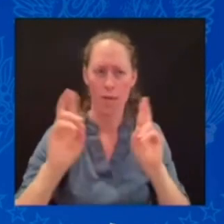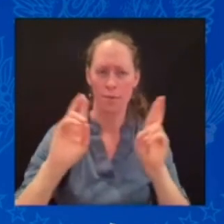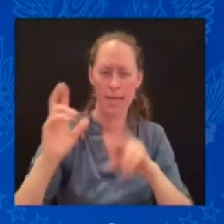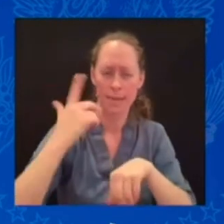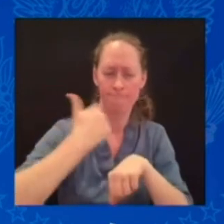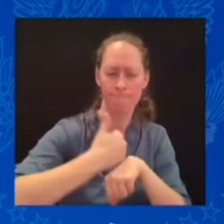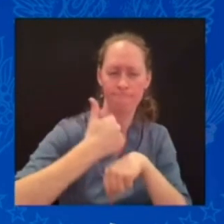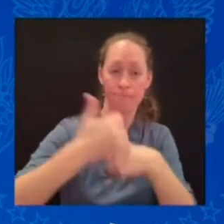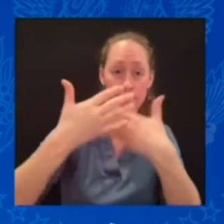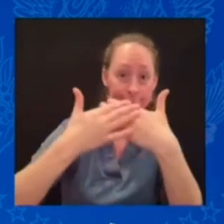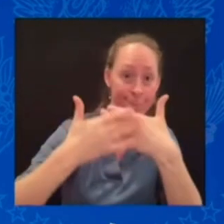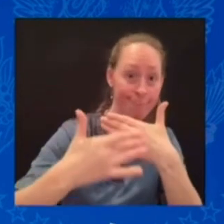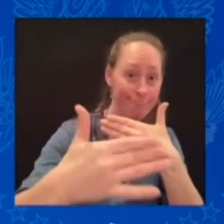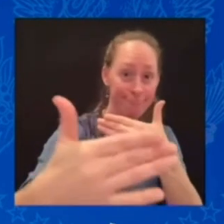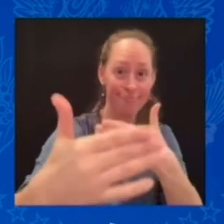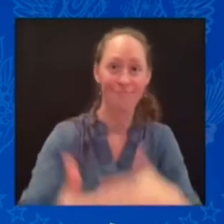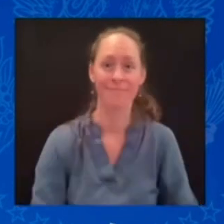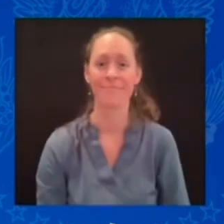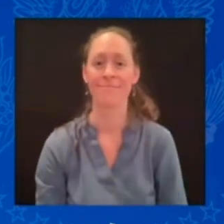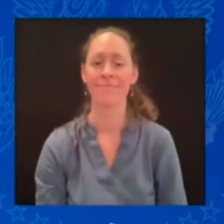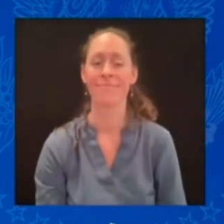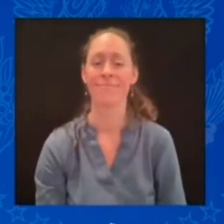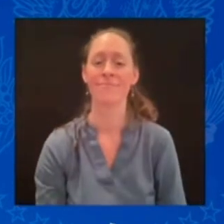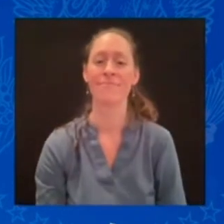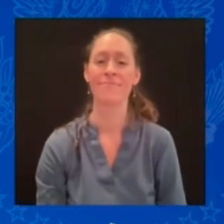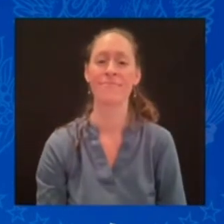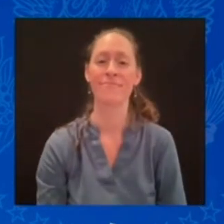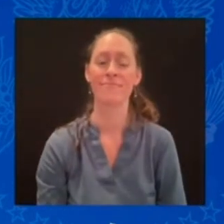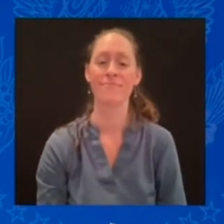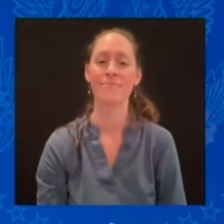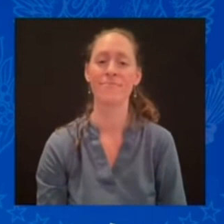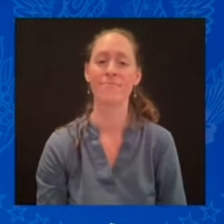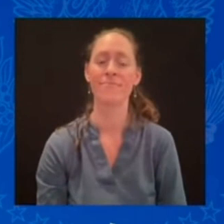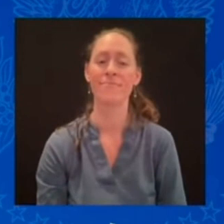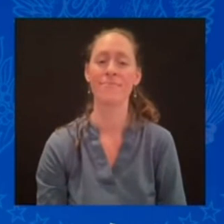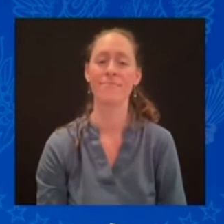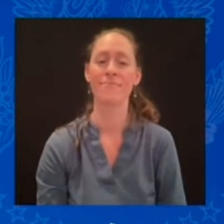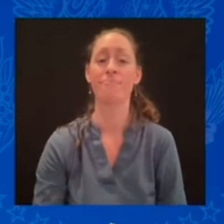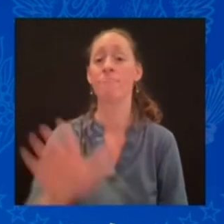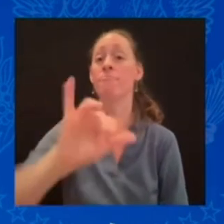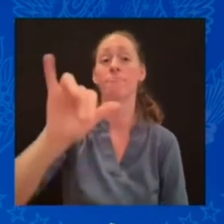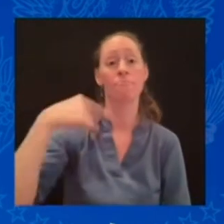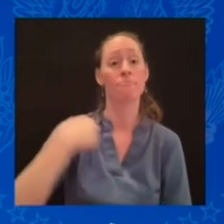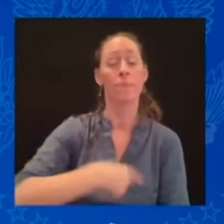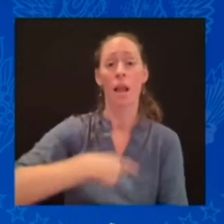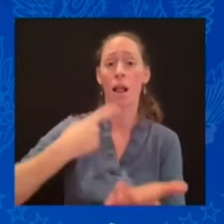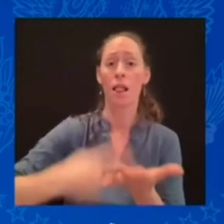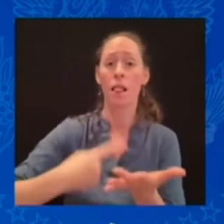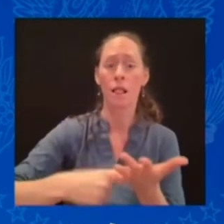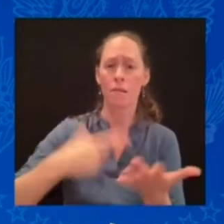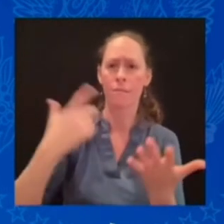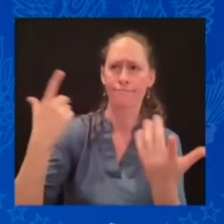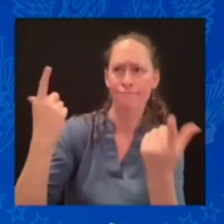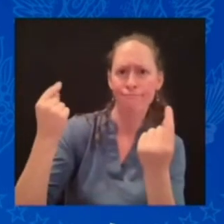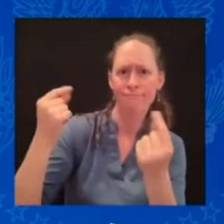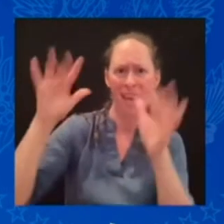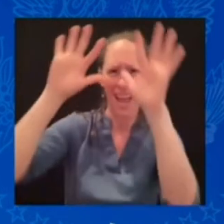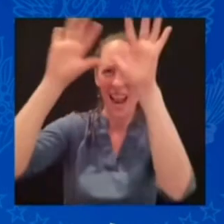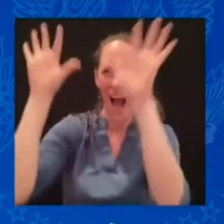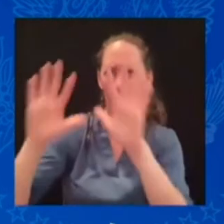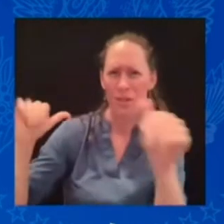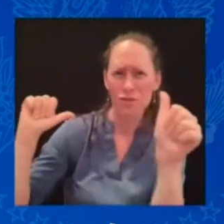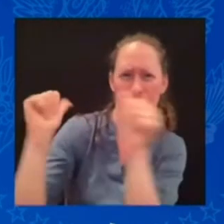on environmental issues. So, once again,